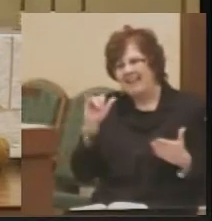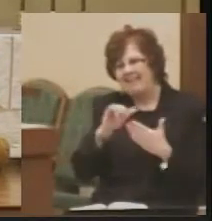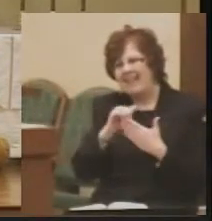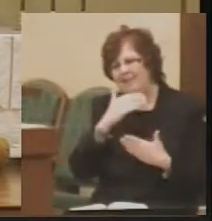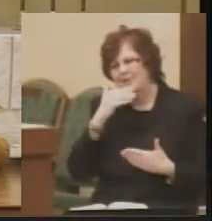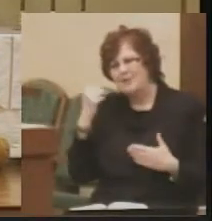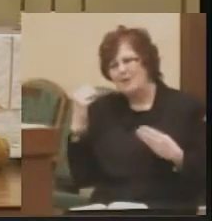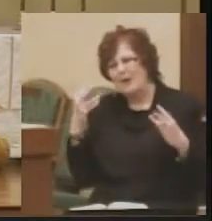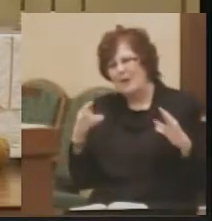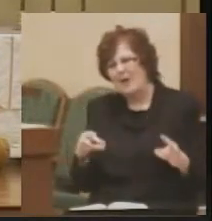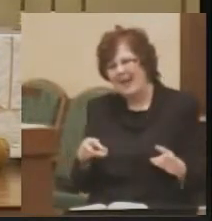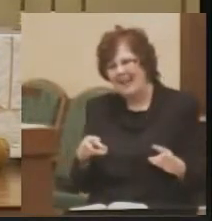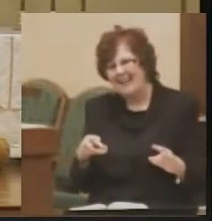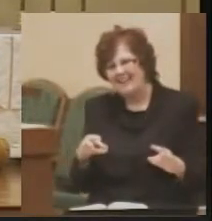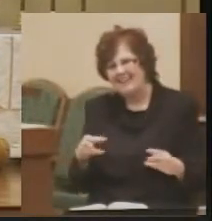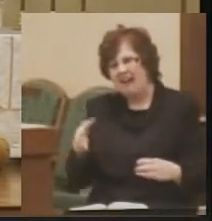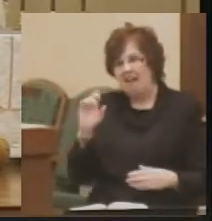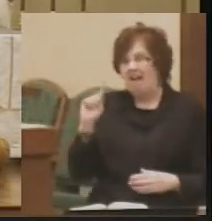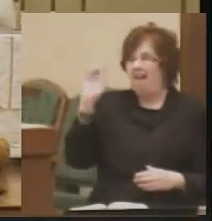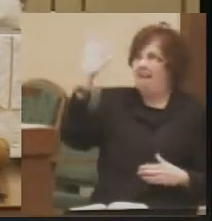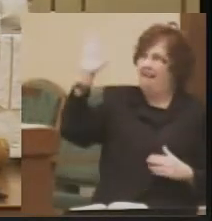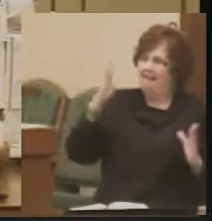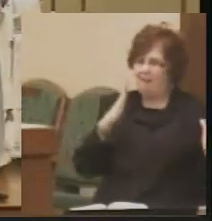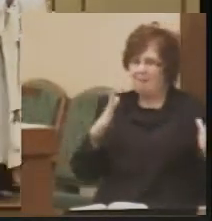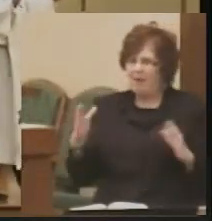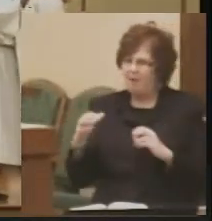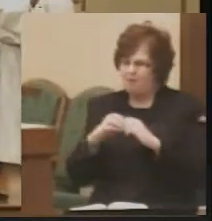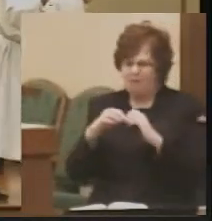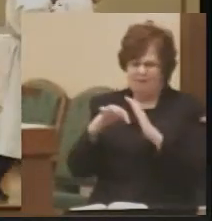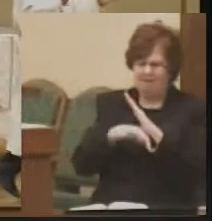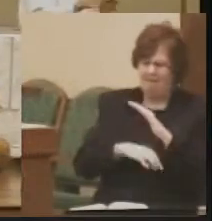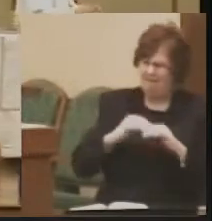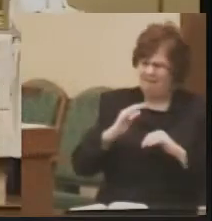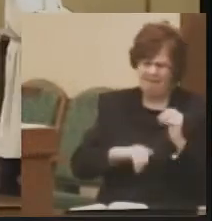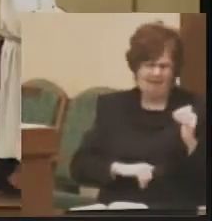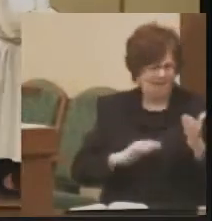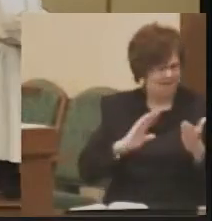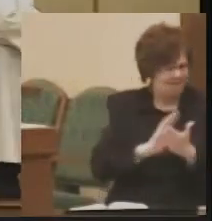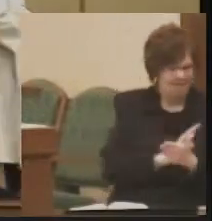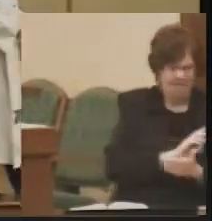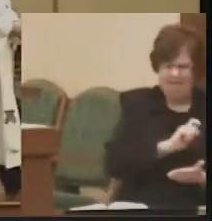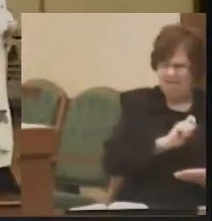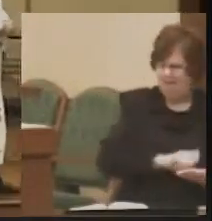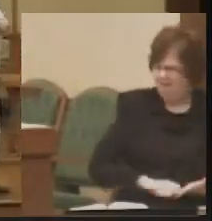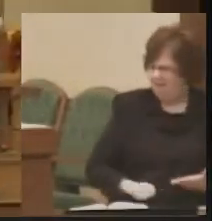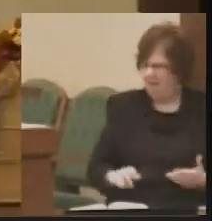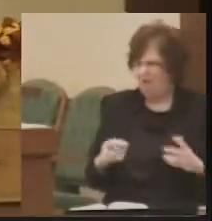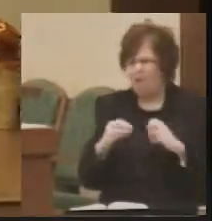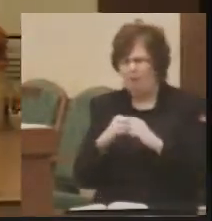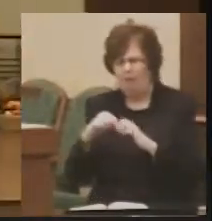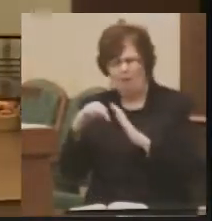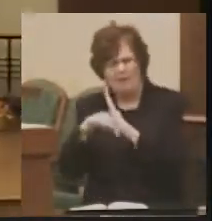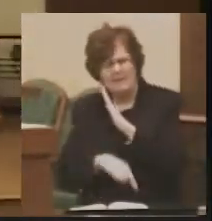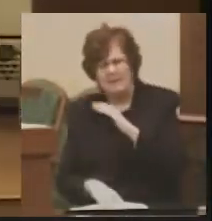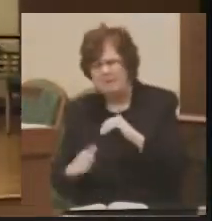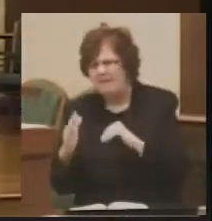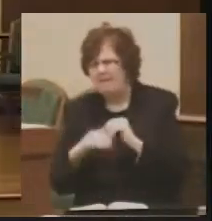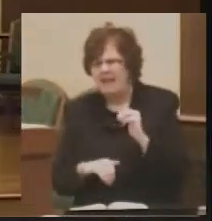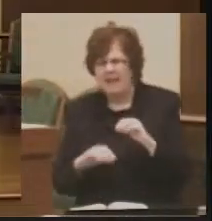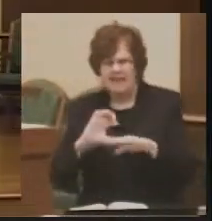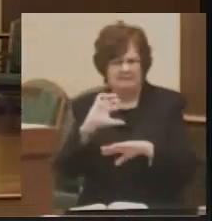way. God's plan goes deeper than scroll and ink. Goes deeper than a